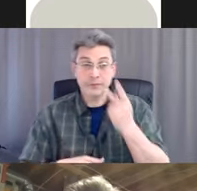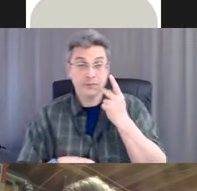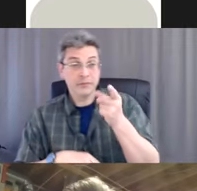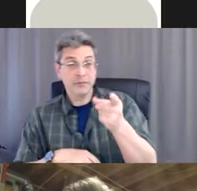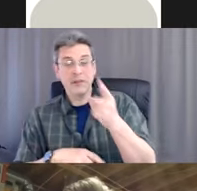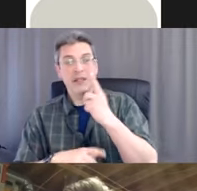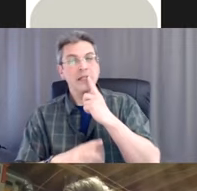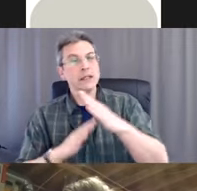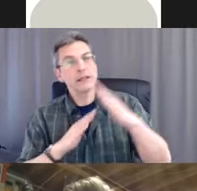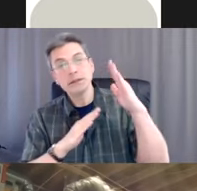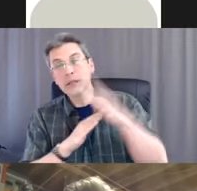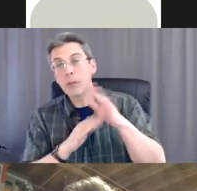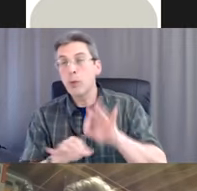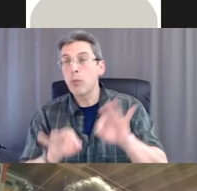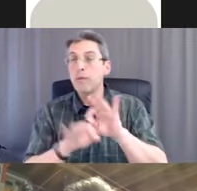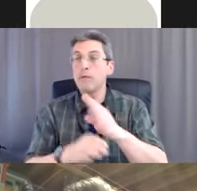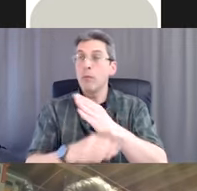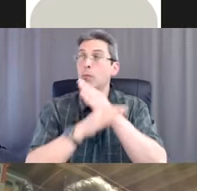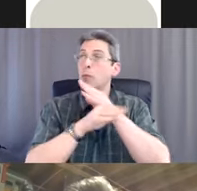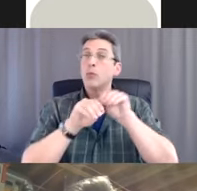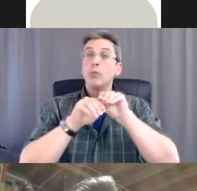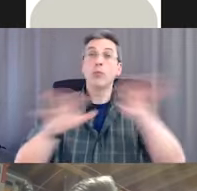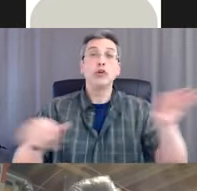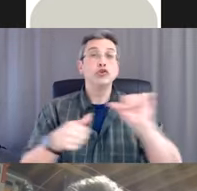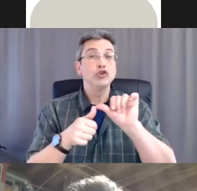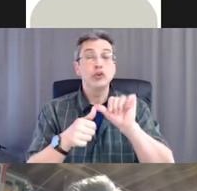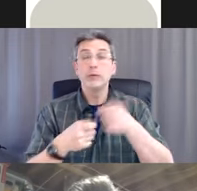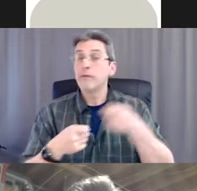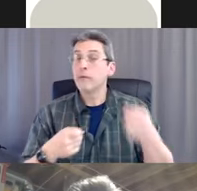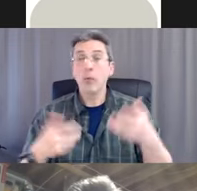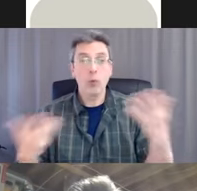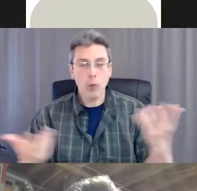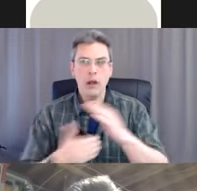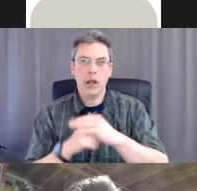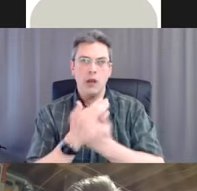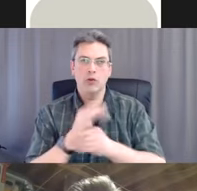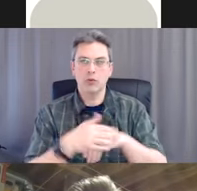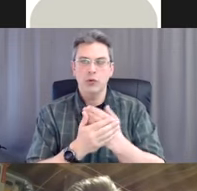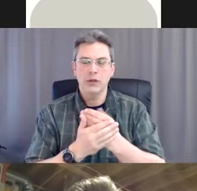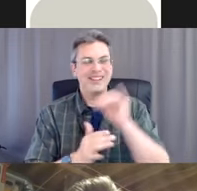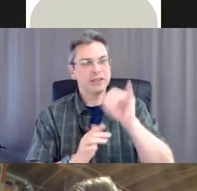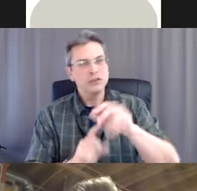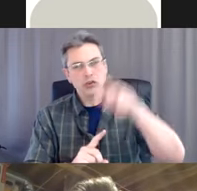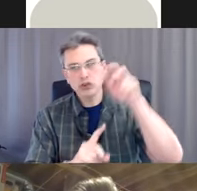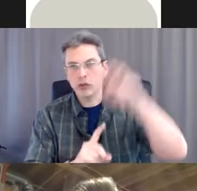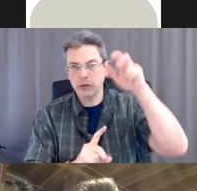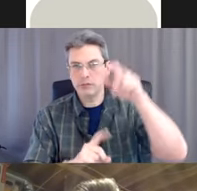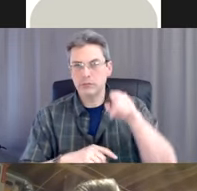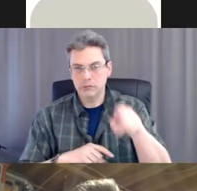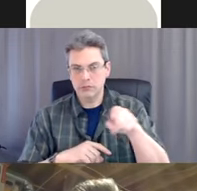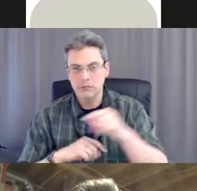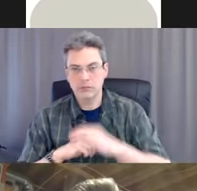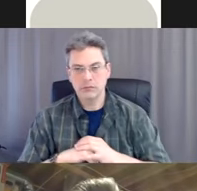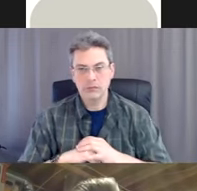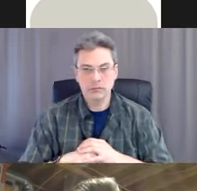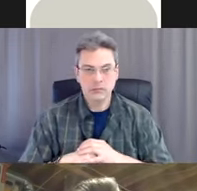important practice for preventing the transmission of germs. Bar none, hand washing is the best. So